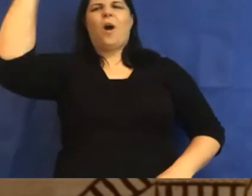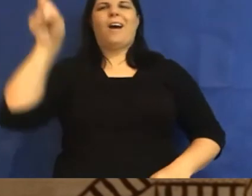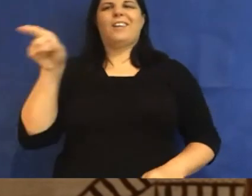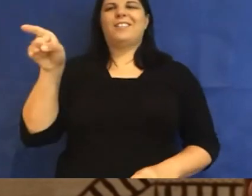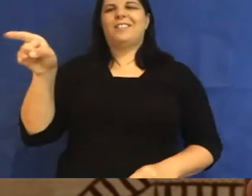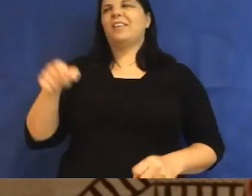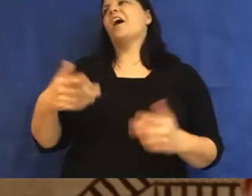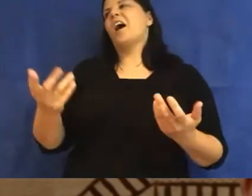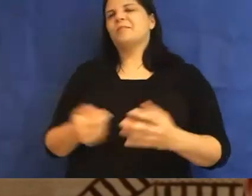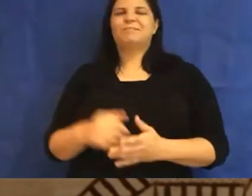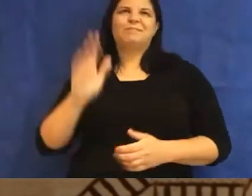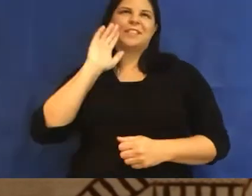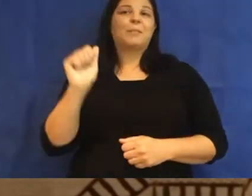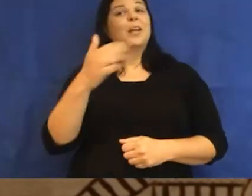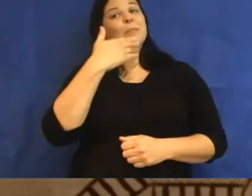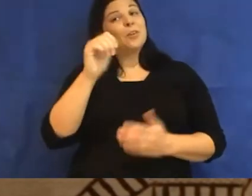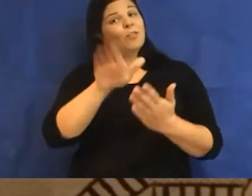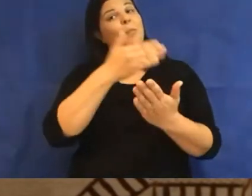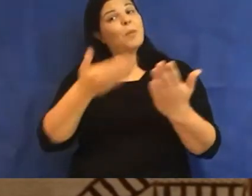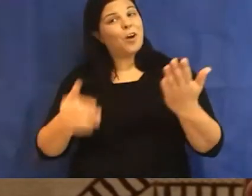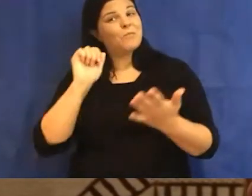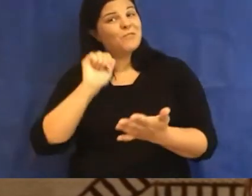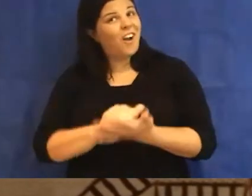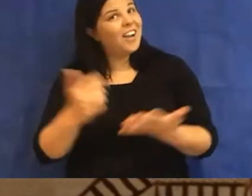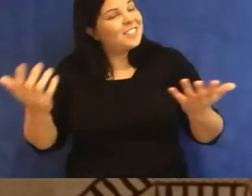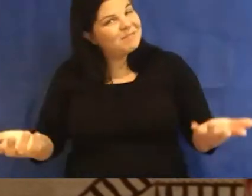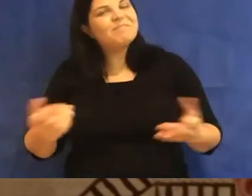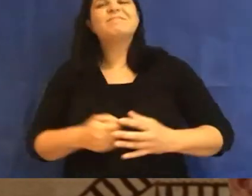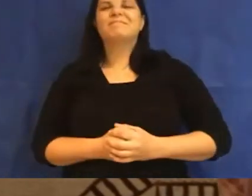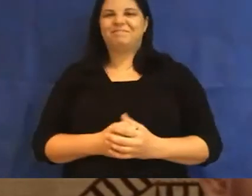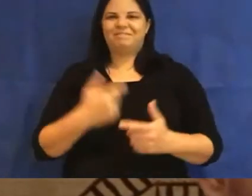it was a beautiful poem, wasn't it? And that's it.